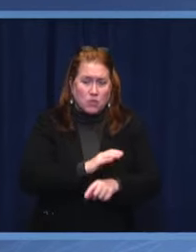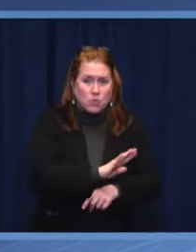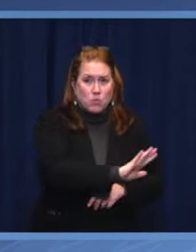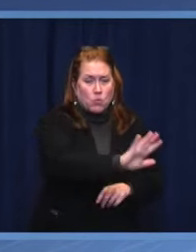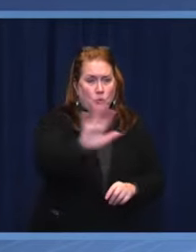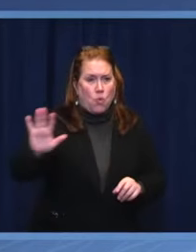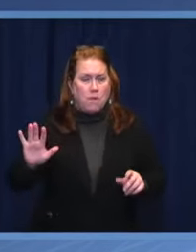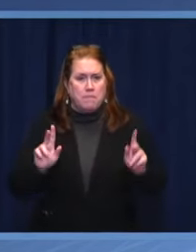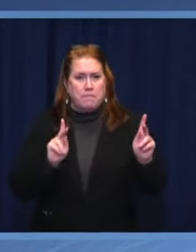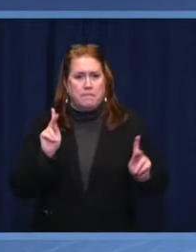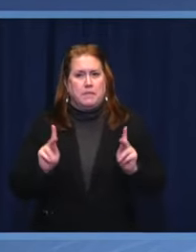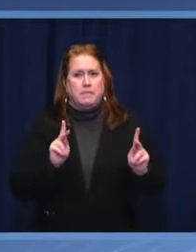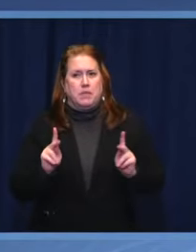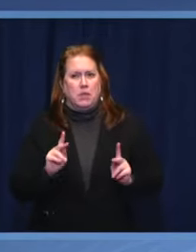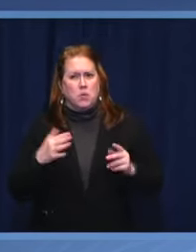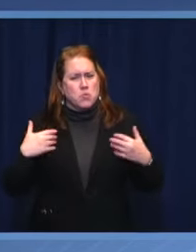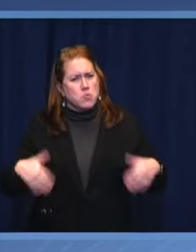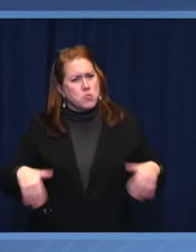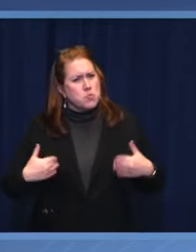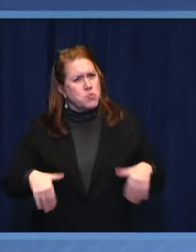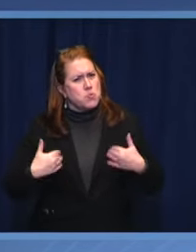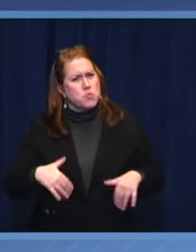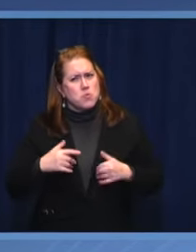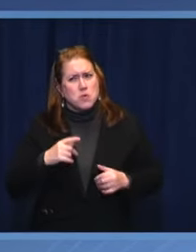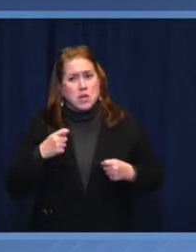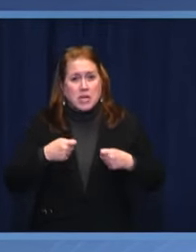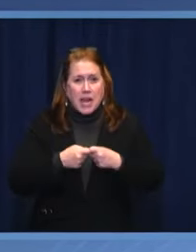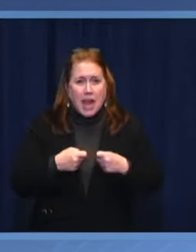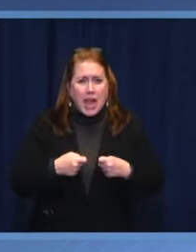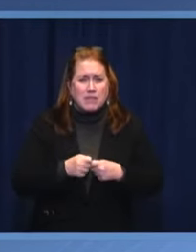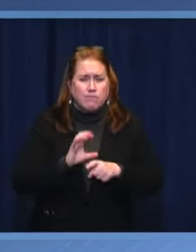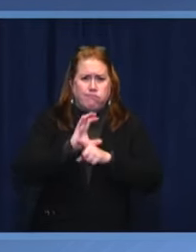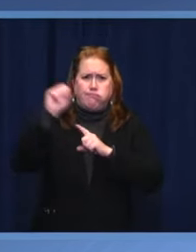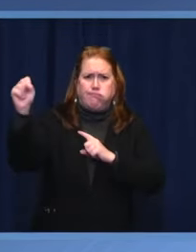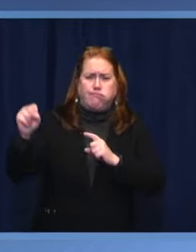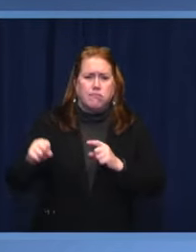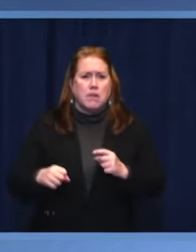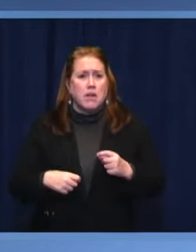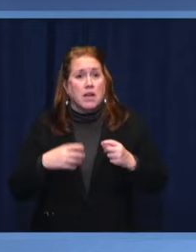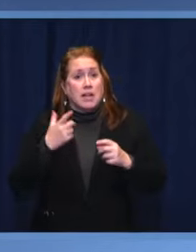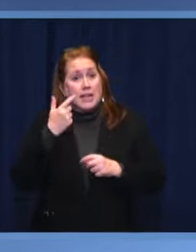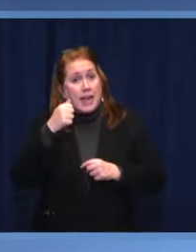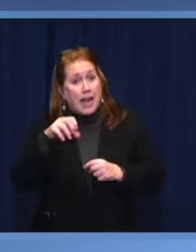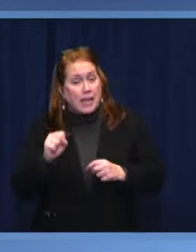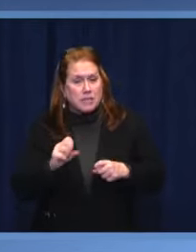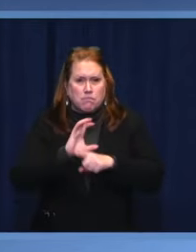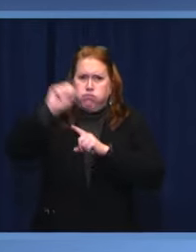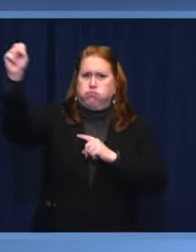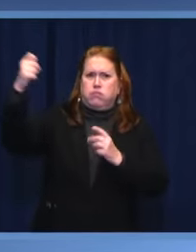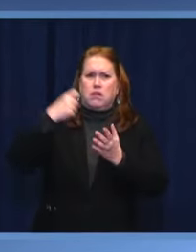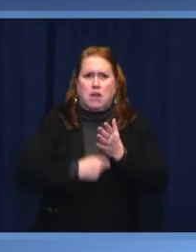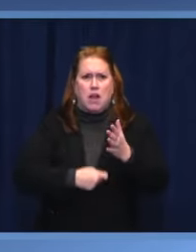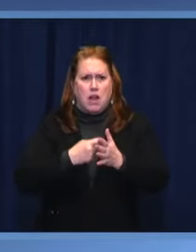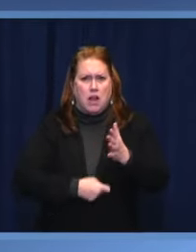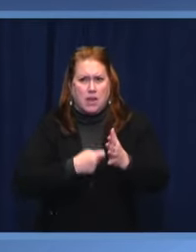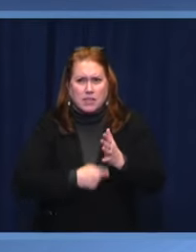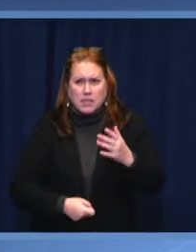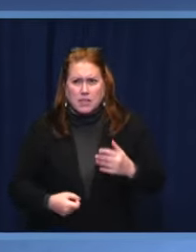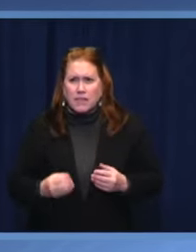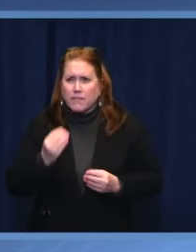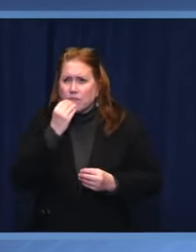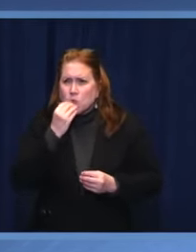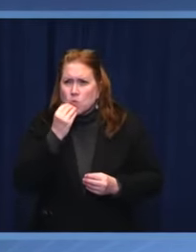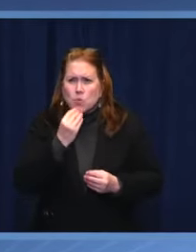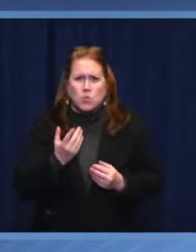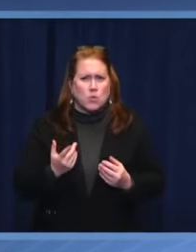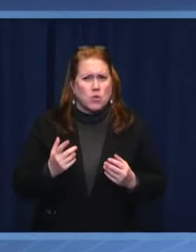insane electricity or gas bills. Look, the Kremlin is trying to turn even food provision